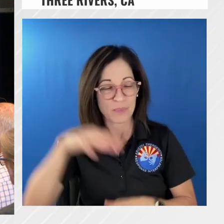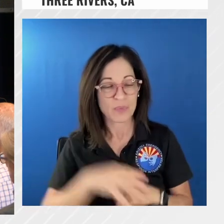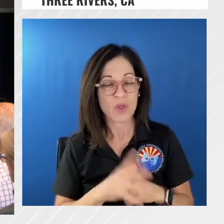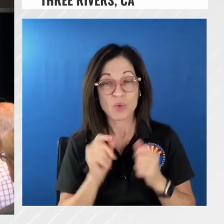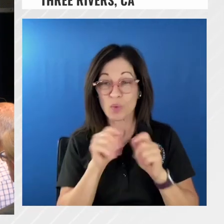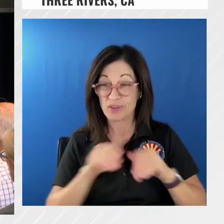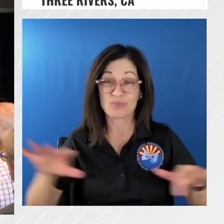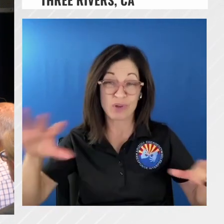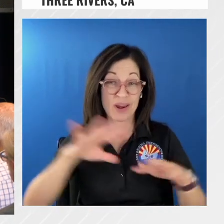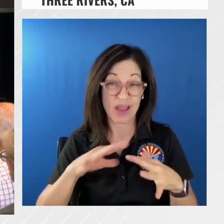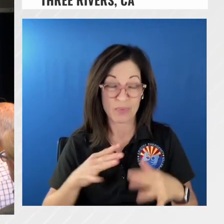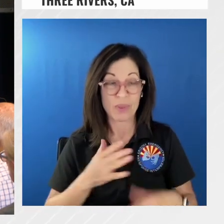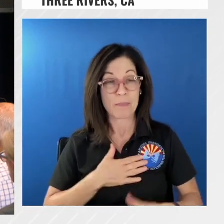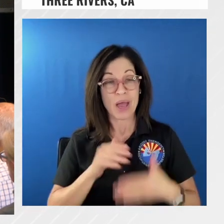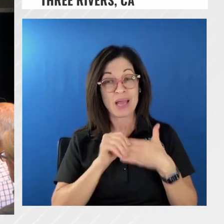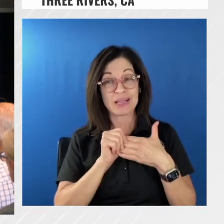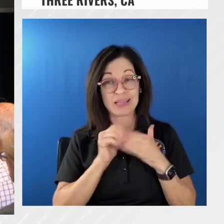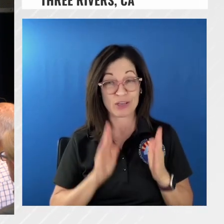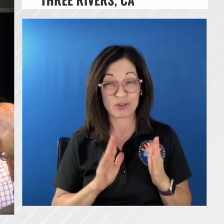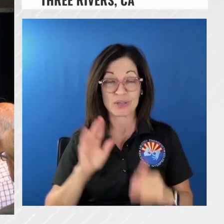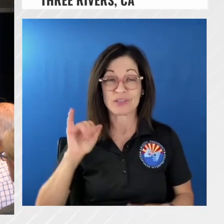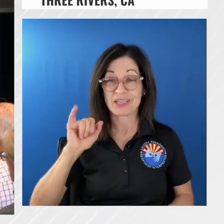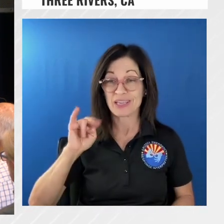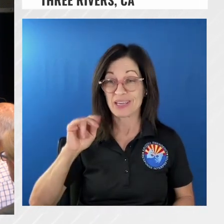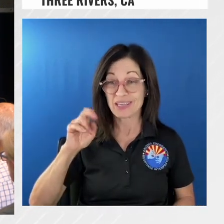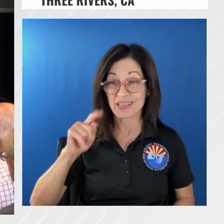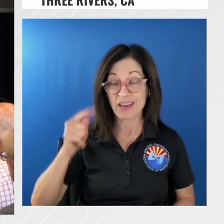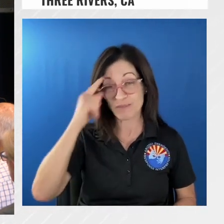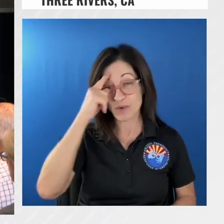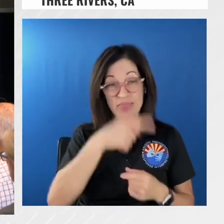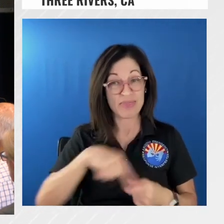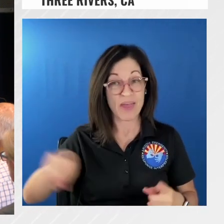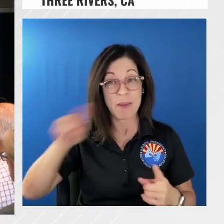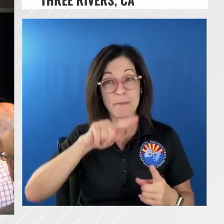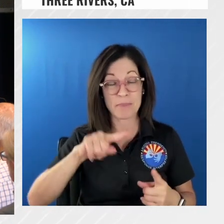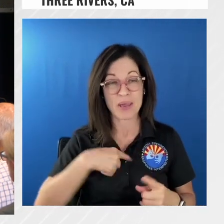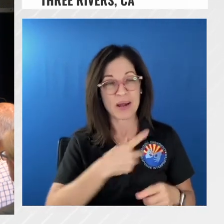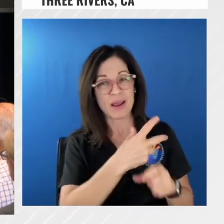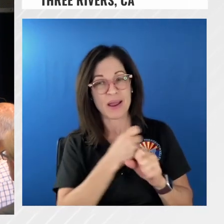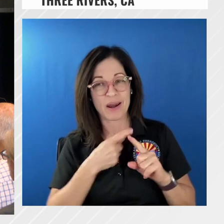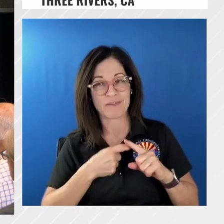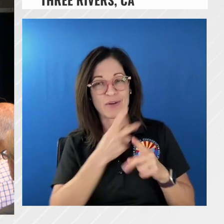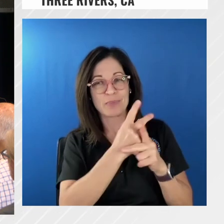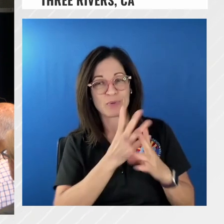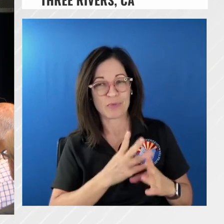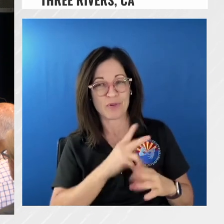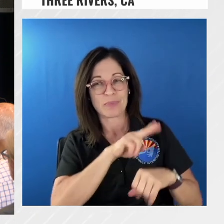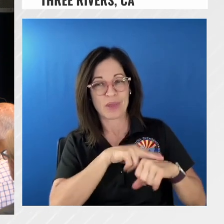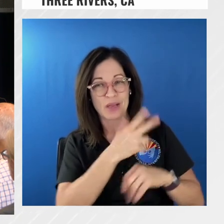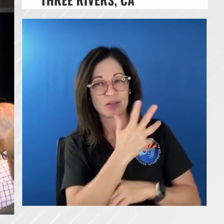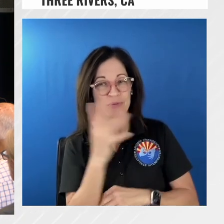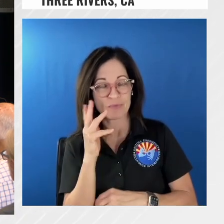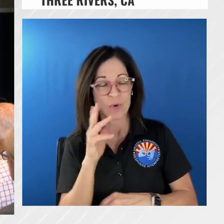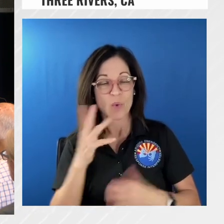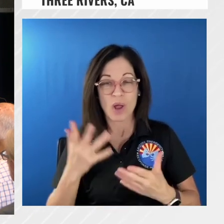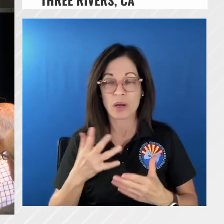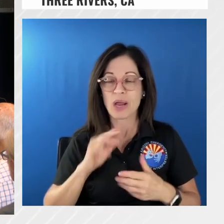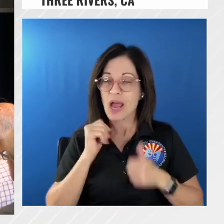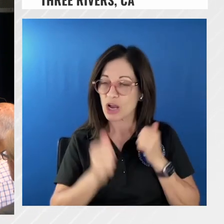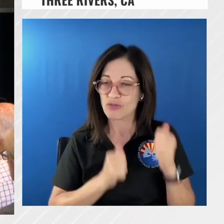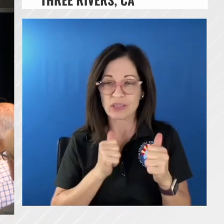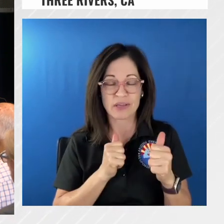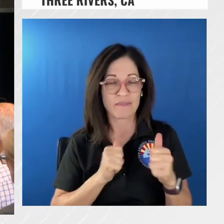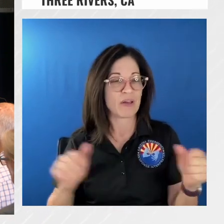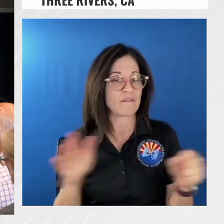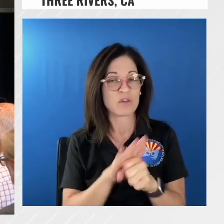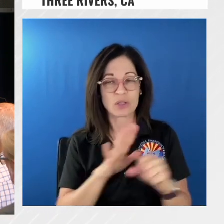so my leader's intent to them and and i got this from the superintendent was aggressive uh full suppression strategy and what that